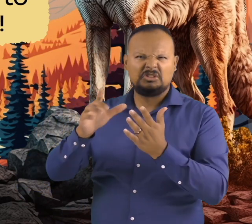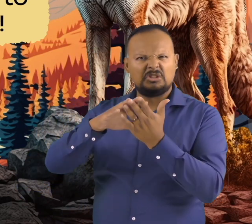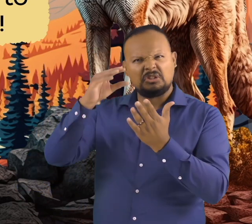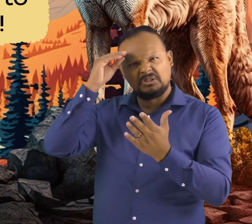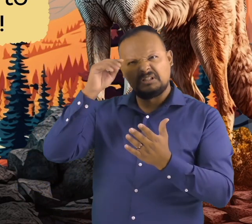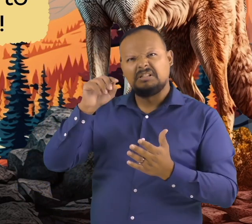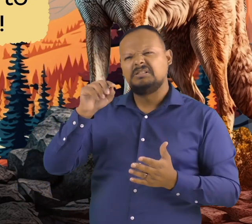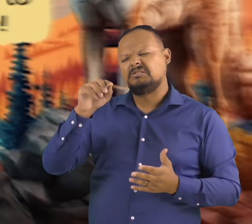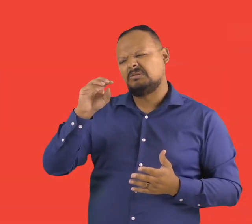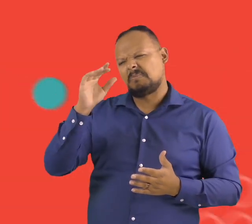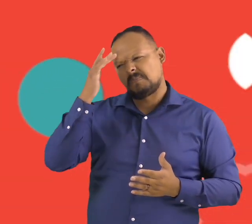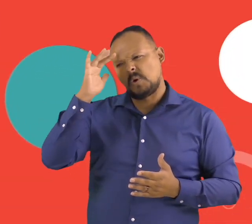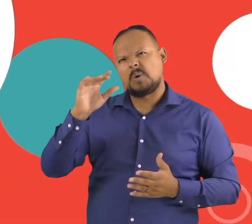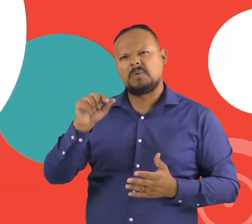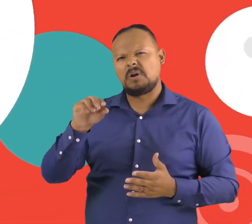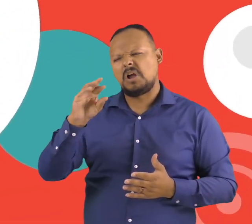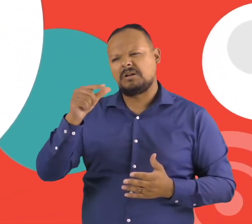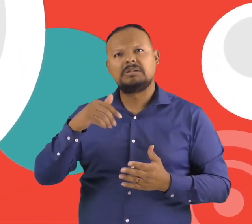you next time!